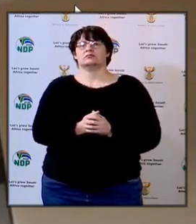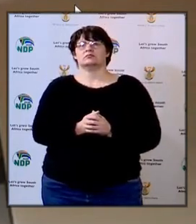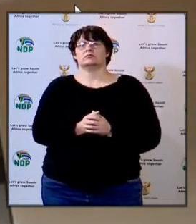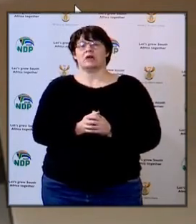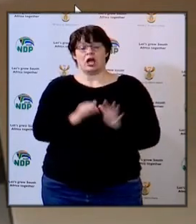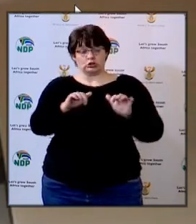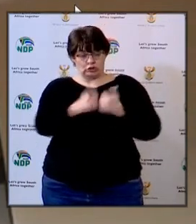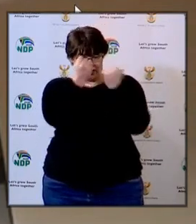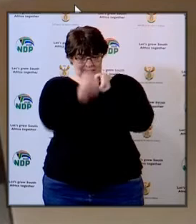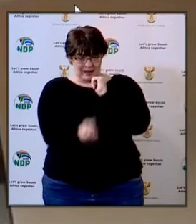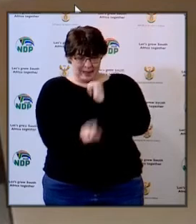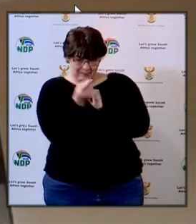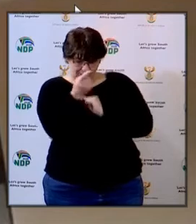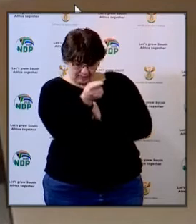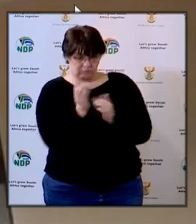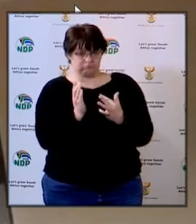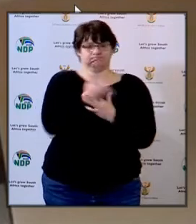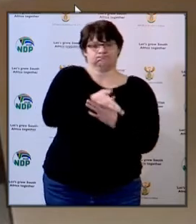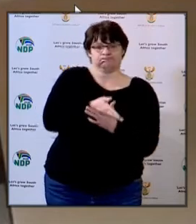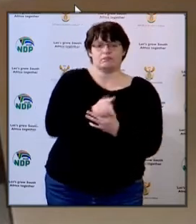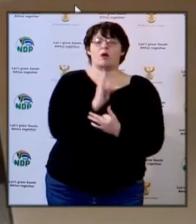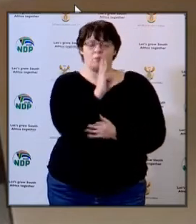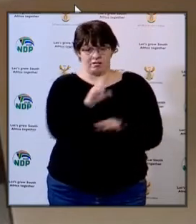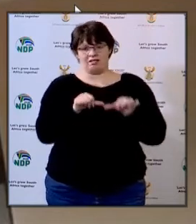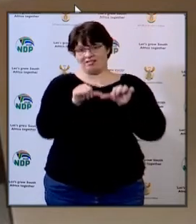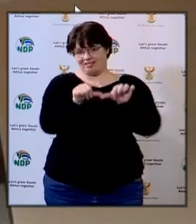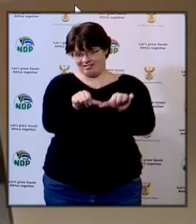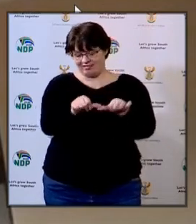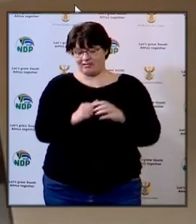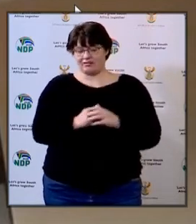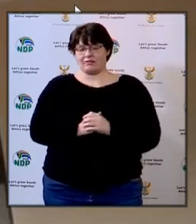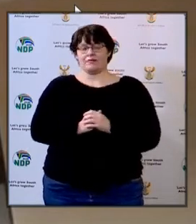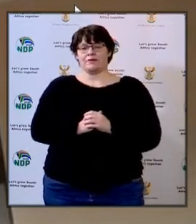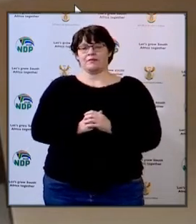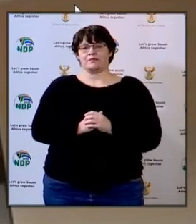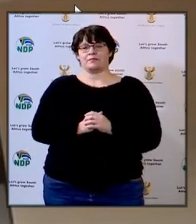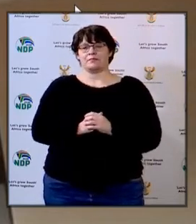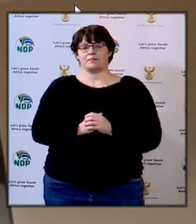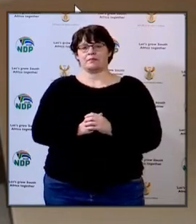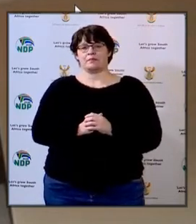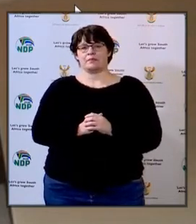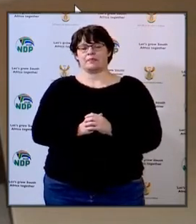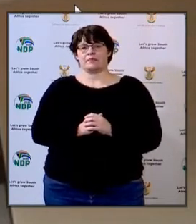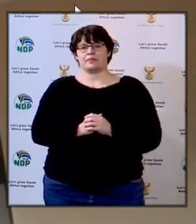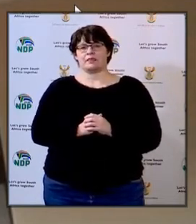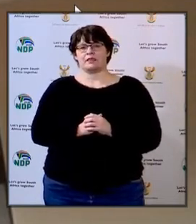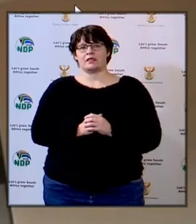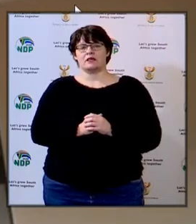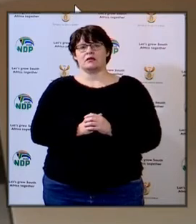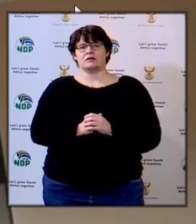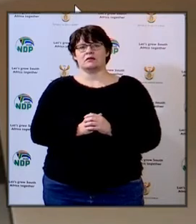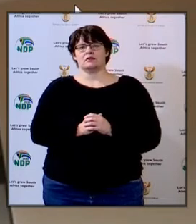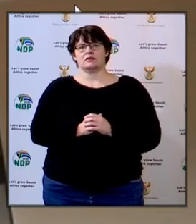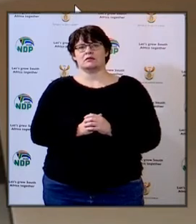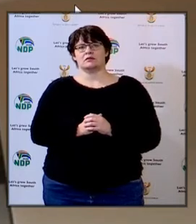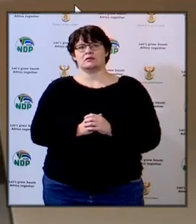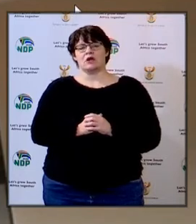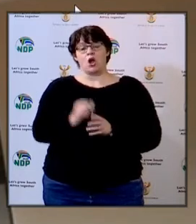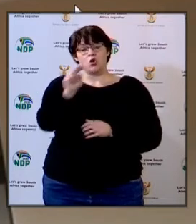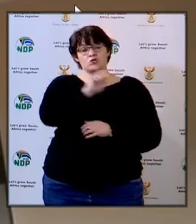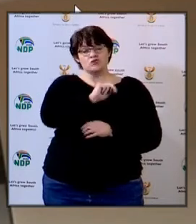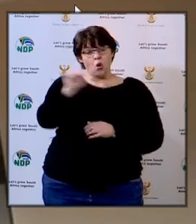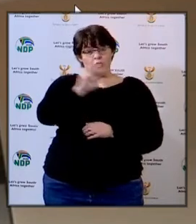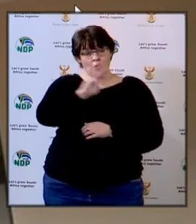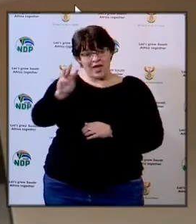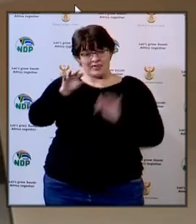there are challenges and I also moving forward want to make the people